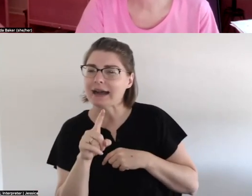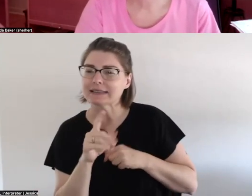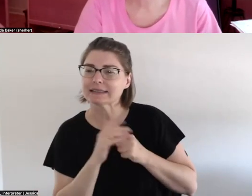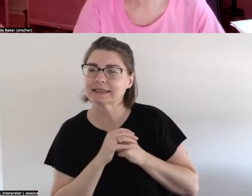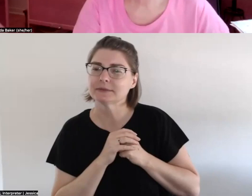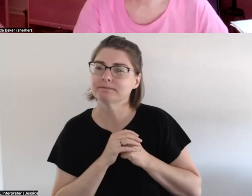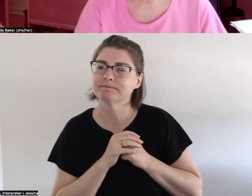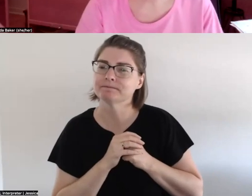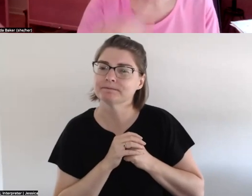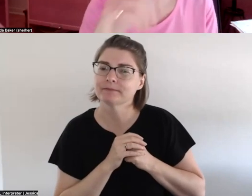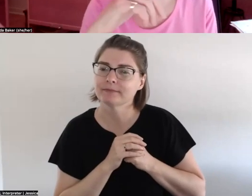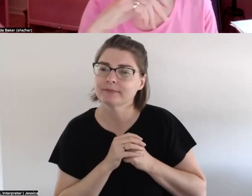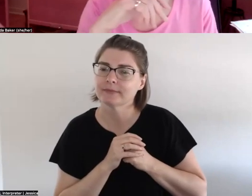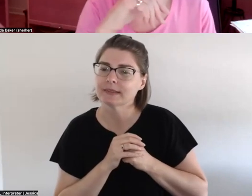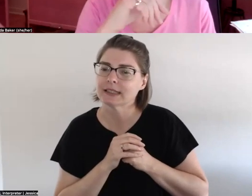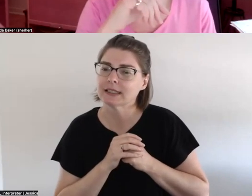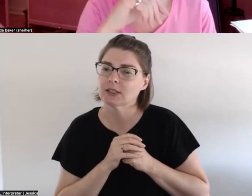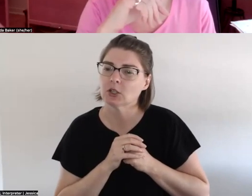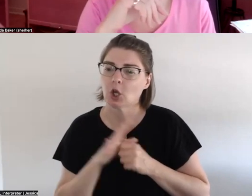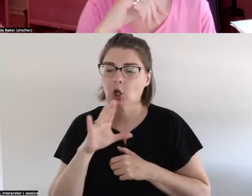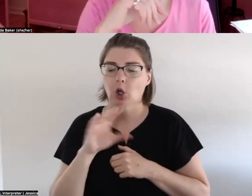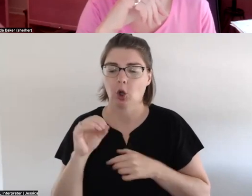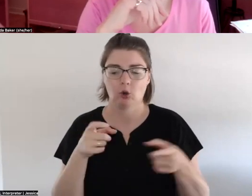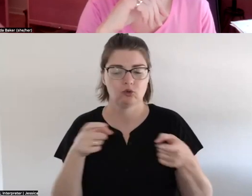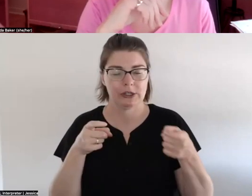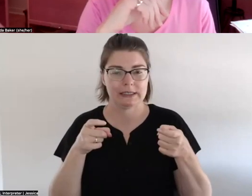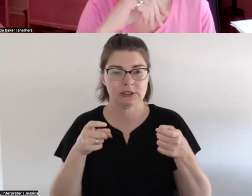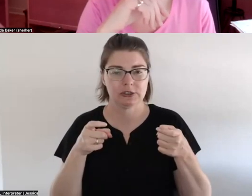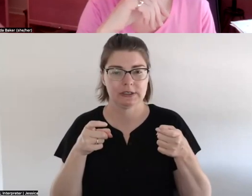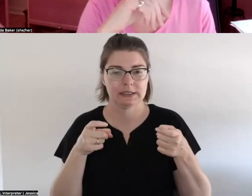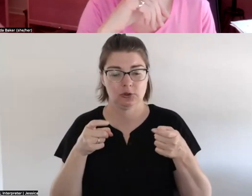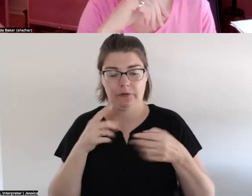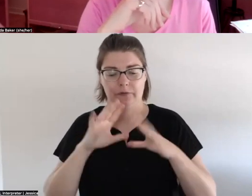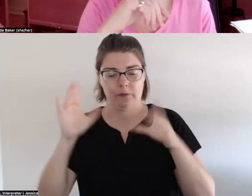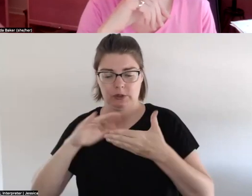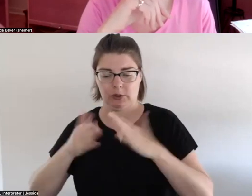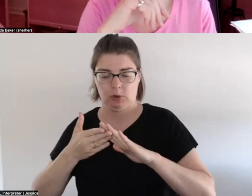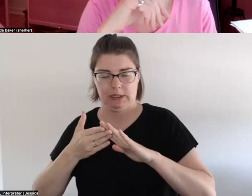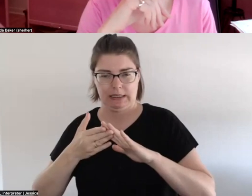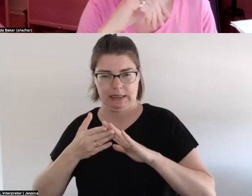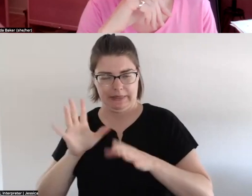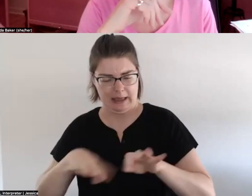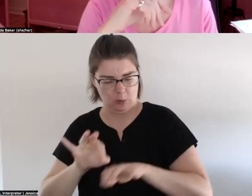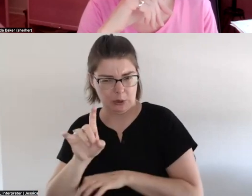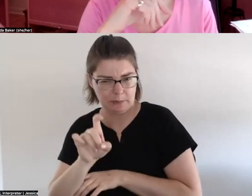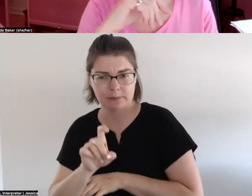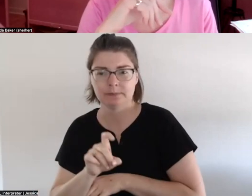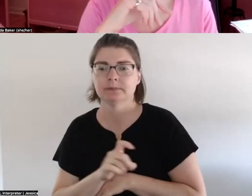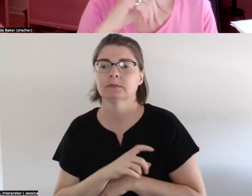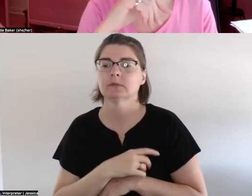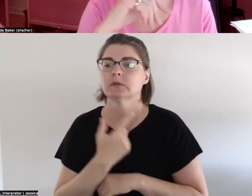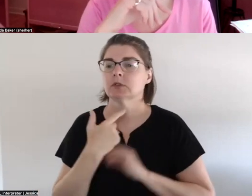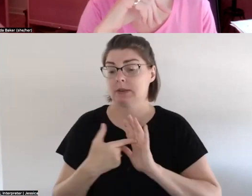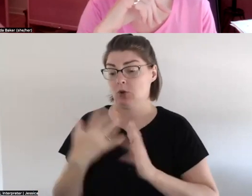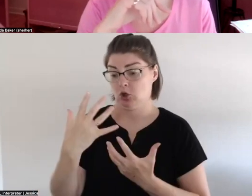about how the importance of co-regulation in the context of community for well-being so colonial